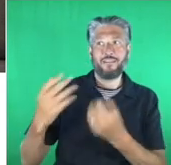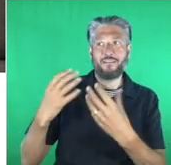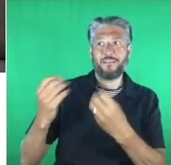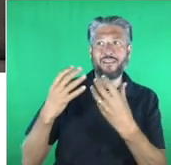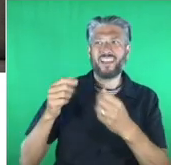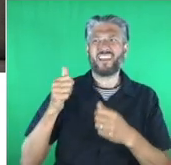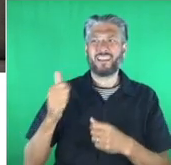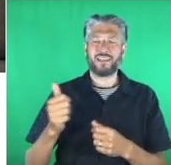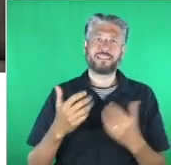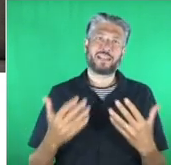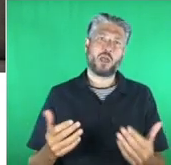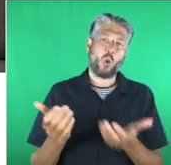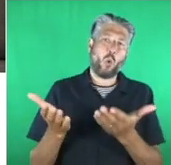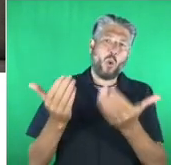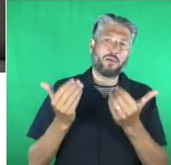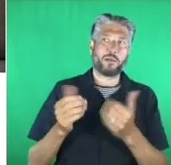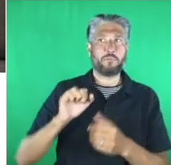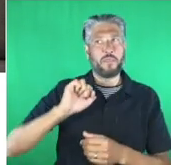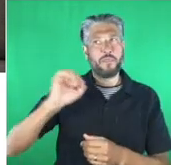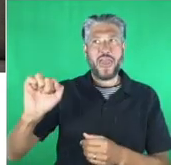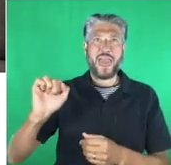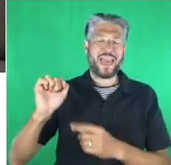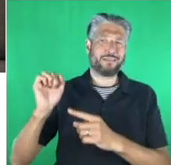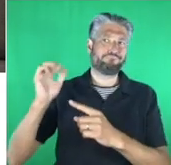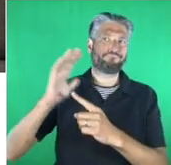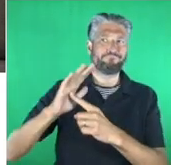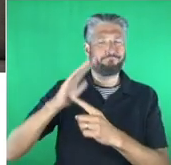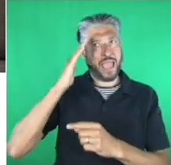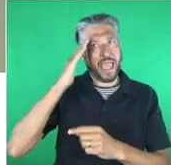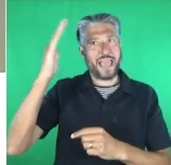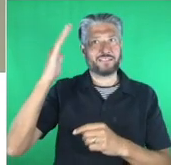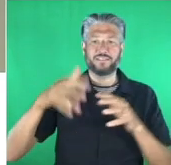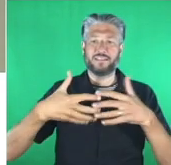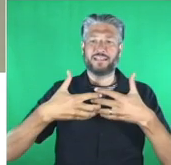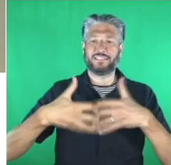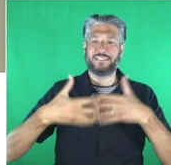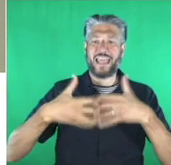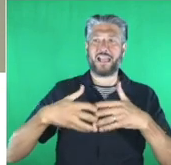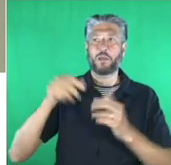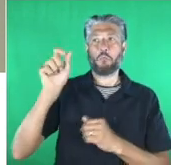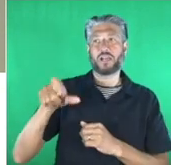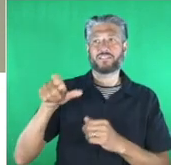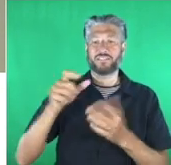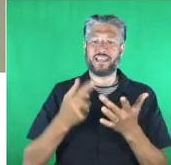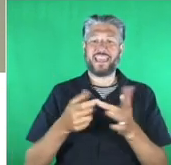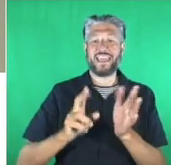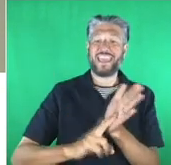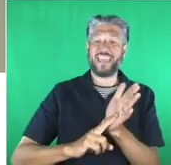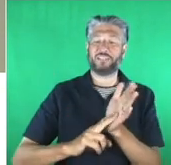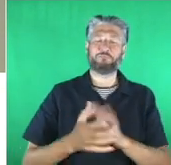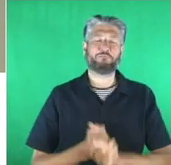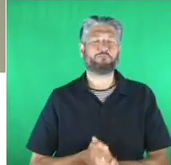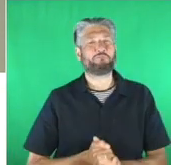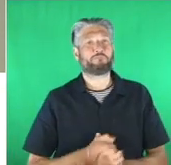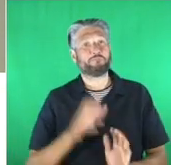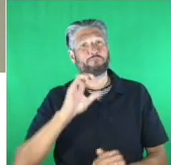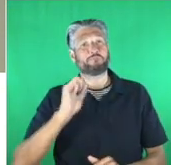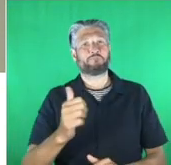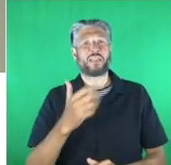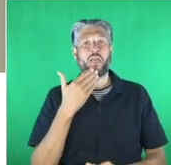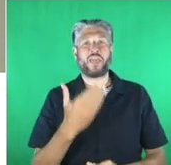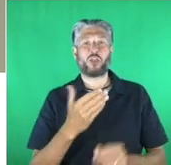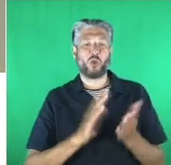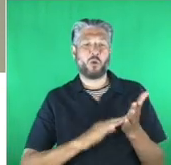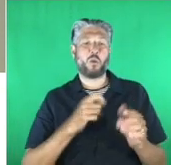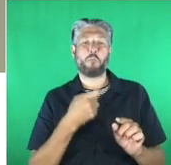for good at bt he's going to say a few words about bt's involvement hello ian thanks mark and it's true to say that things are a little different this